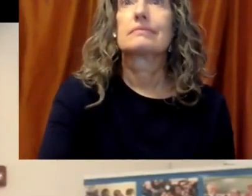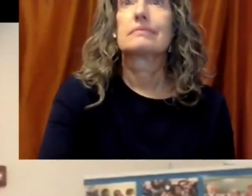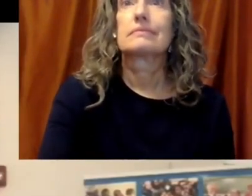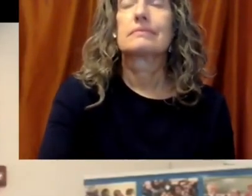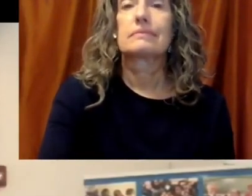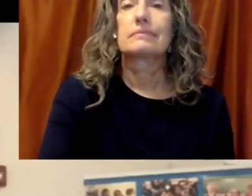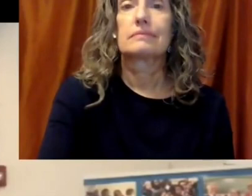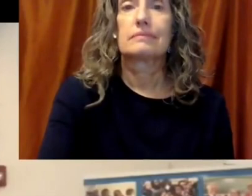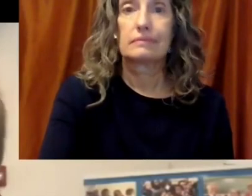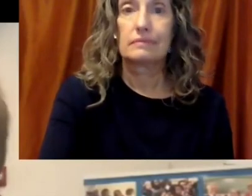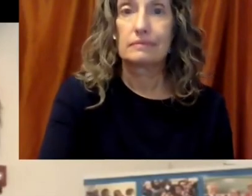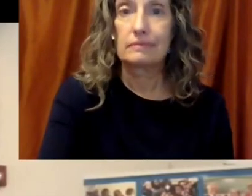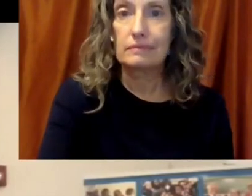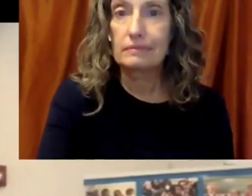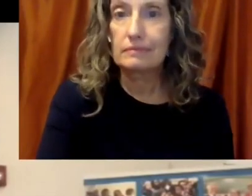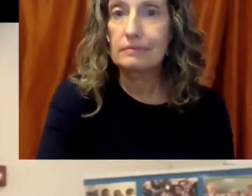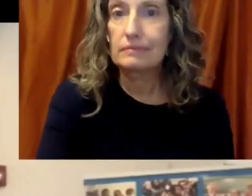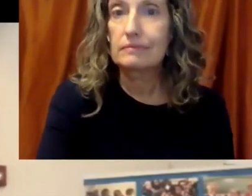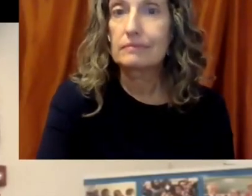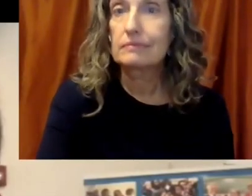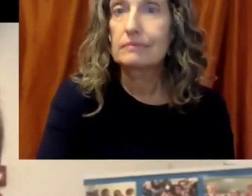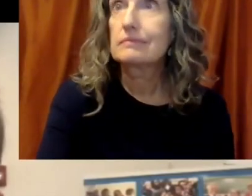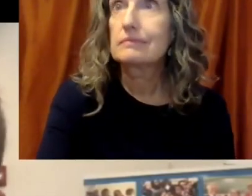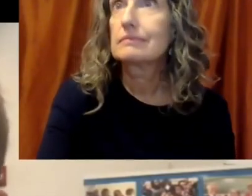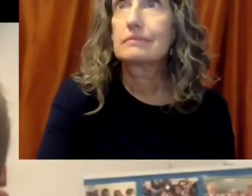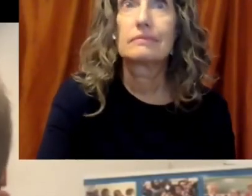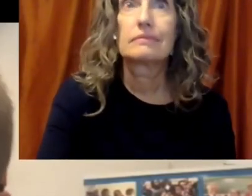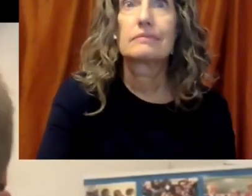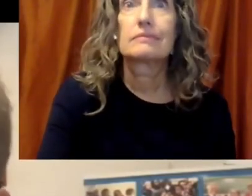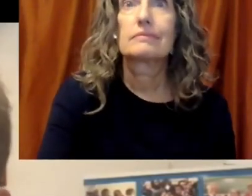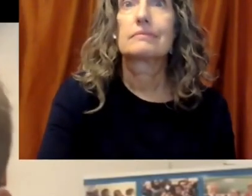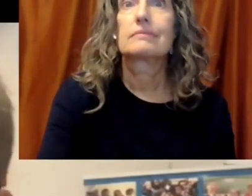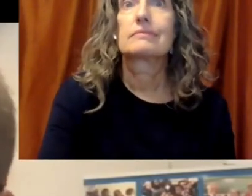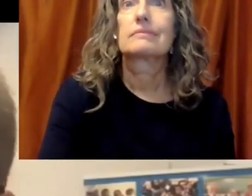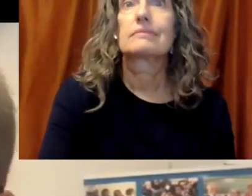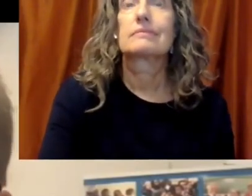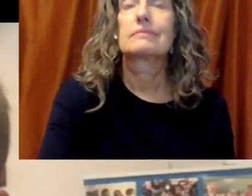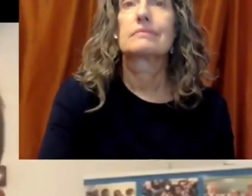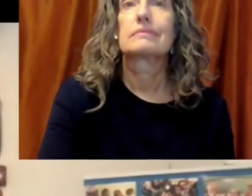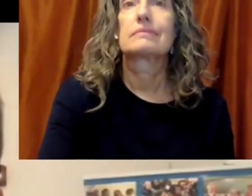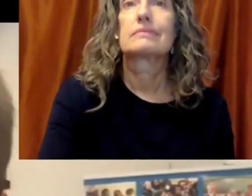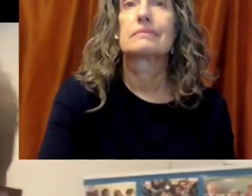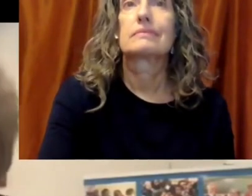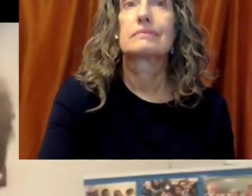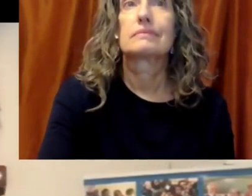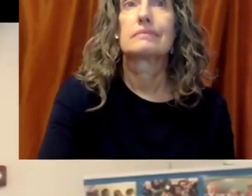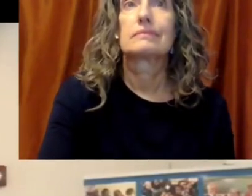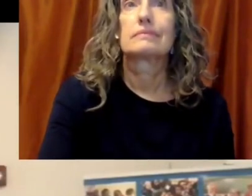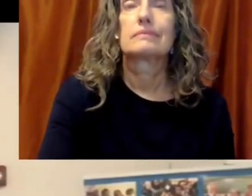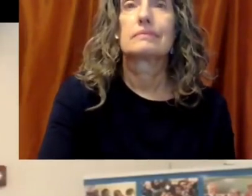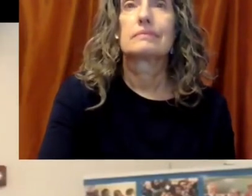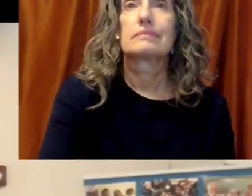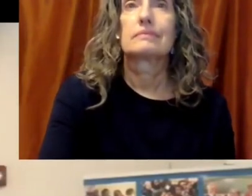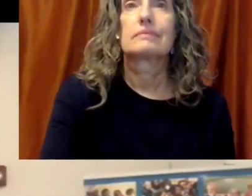Family Foundation, Hormel Company, Communicating for Agriculture Exchange Programs, Highway Credit,